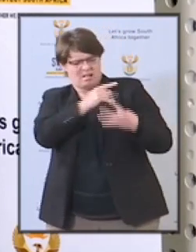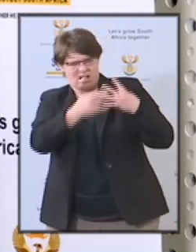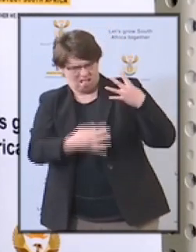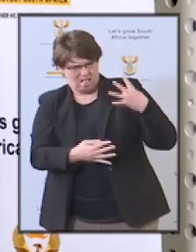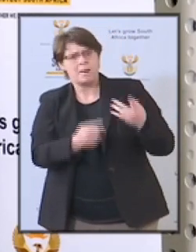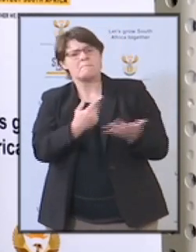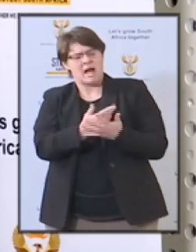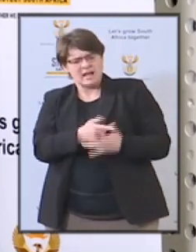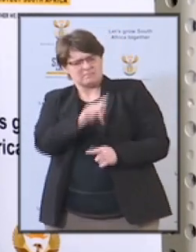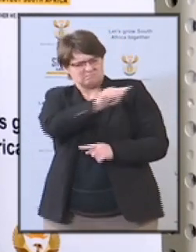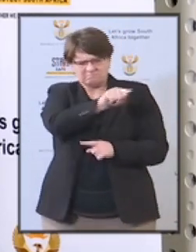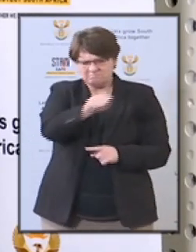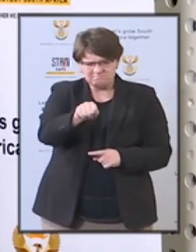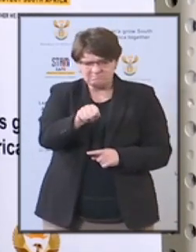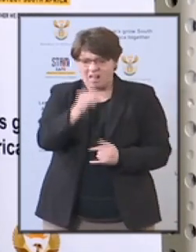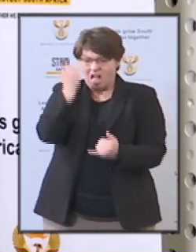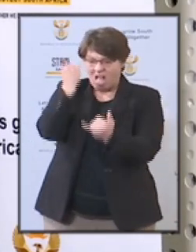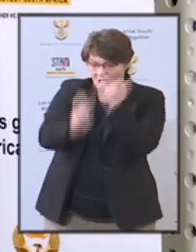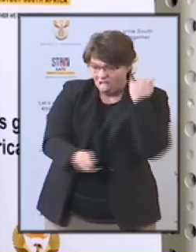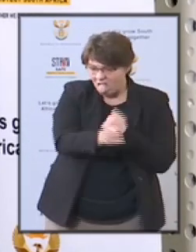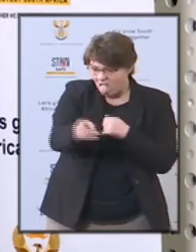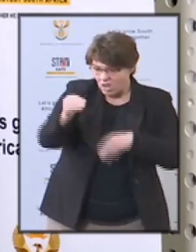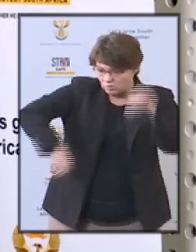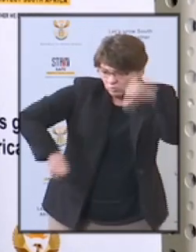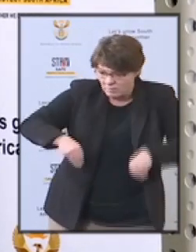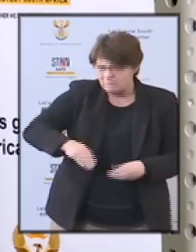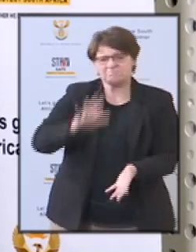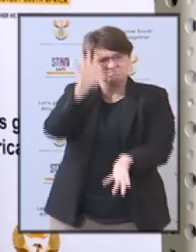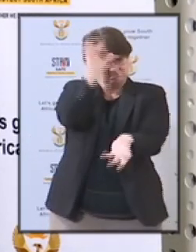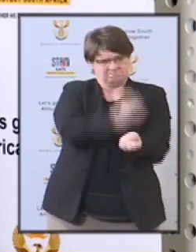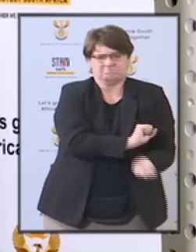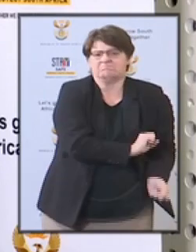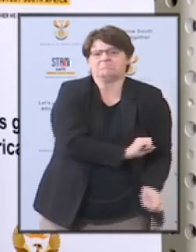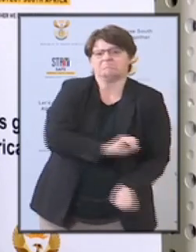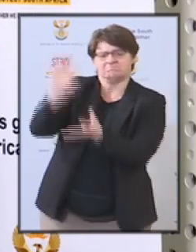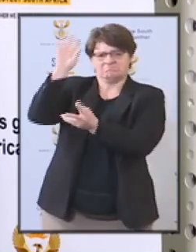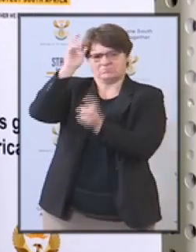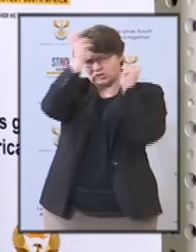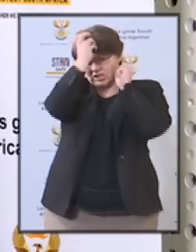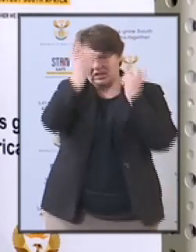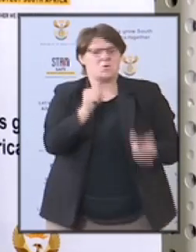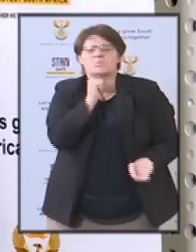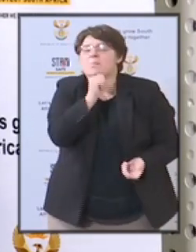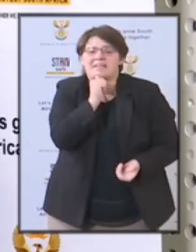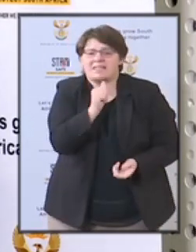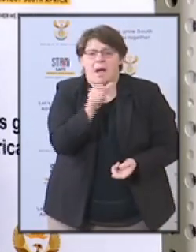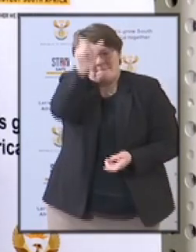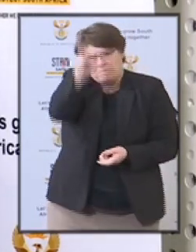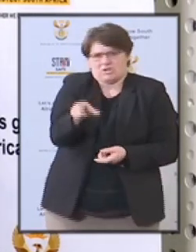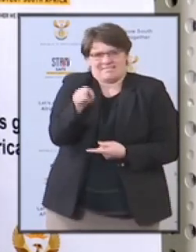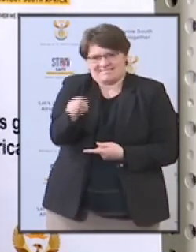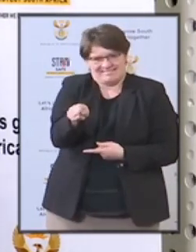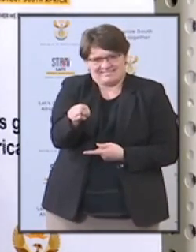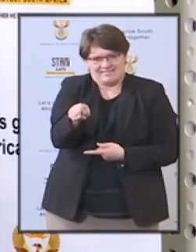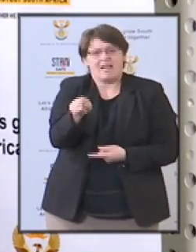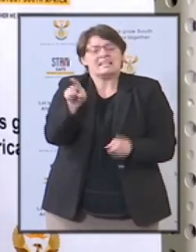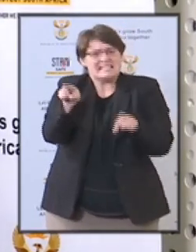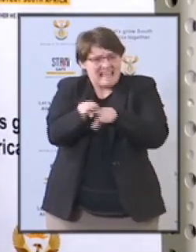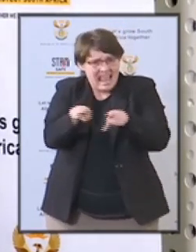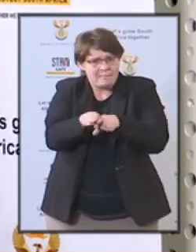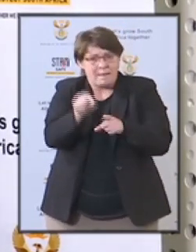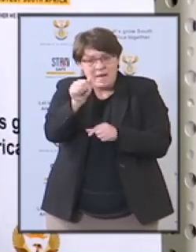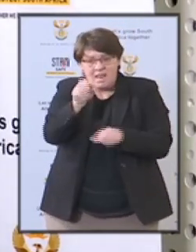they can to arrest those involved in corruption, irrespective of who they are, ensure they recover the looted funds.